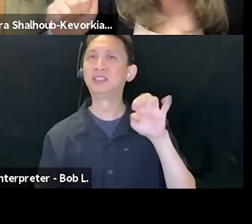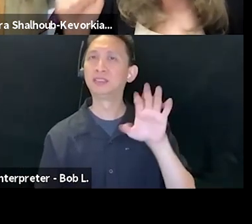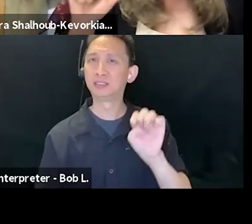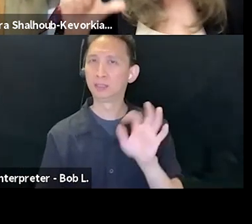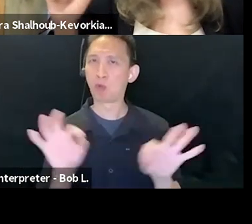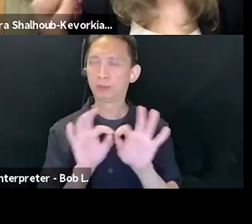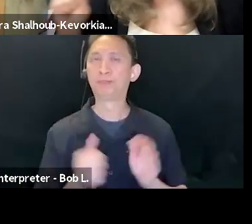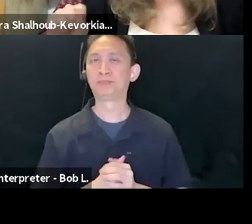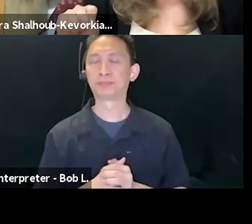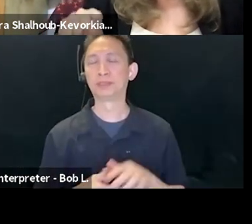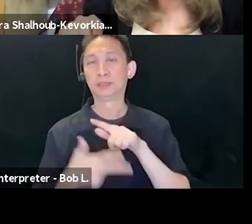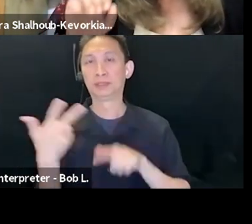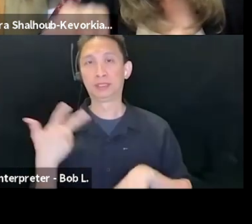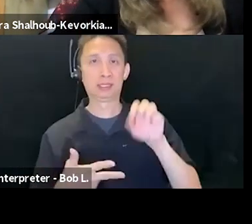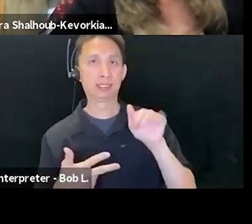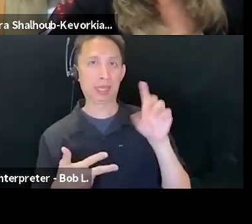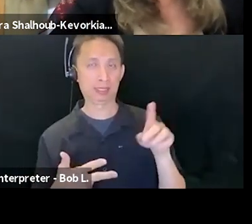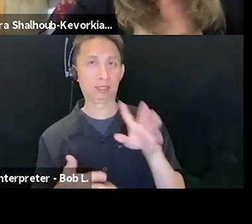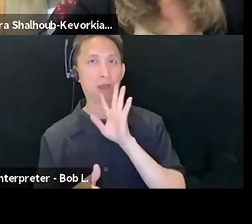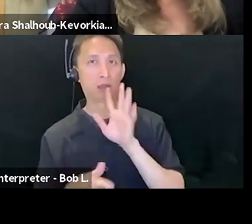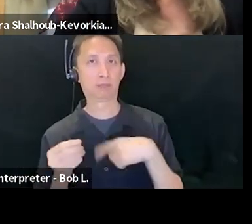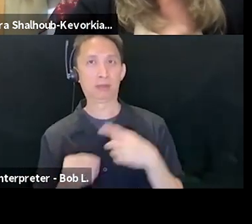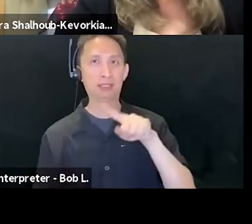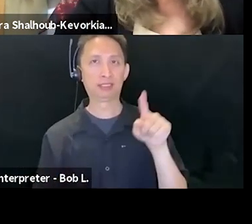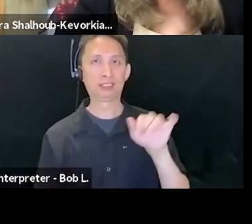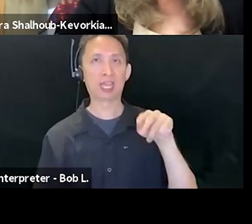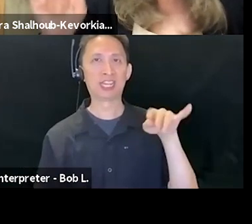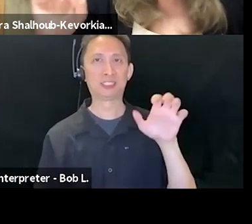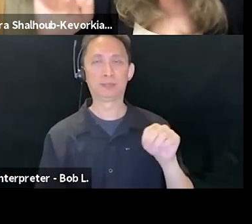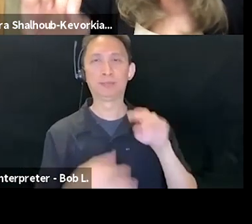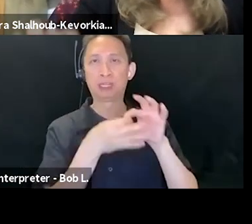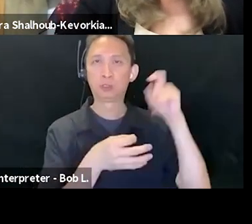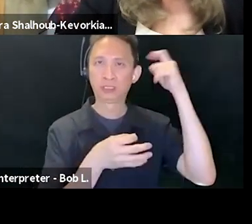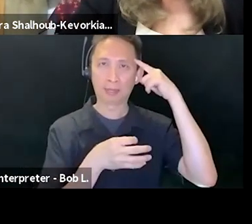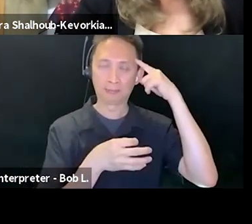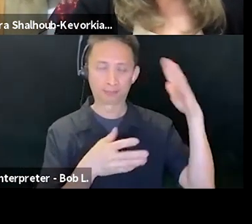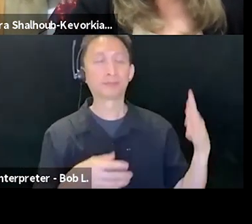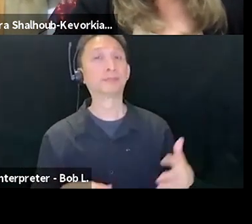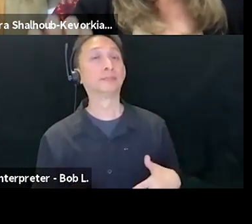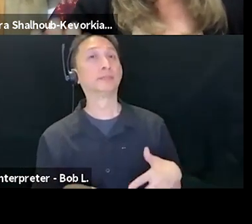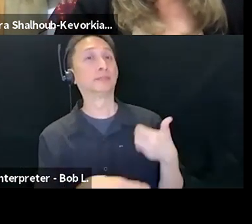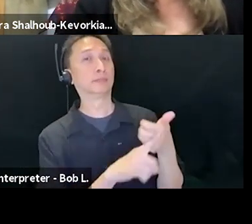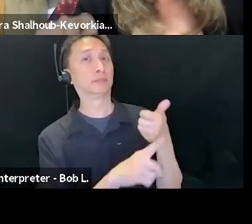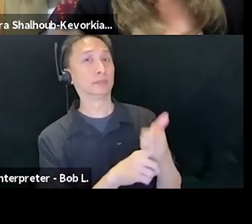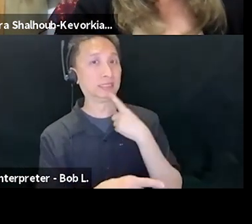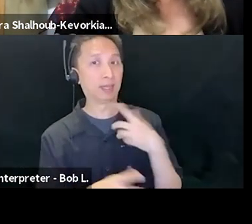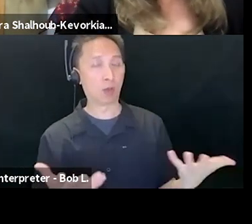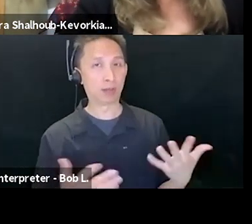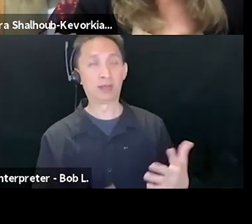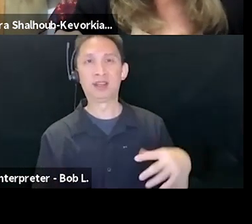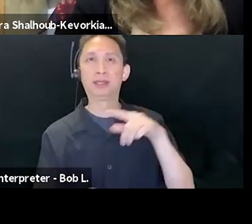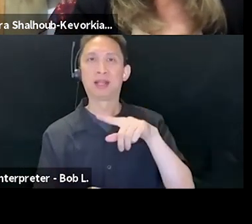One is Zionism and the state. So in his book, The Question of Palestine, I quote, he says, it was the world that